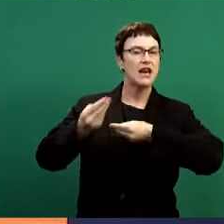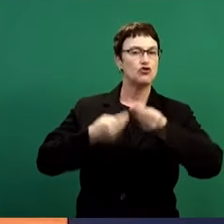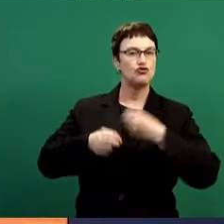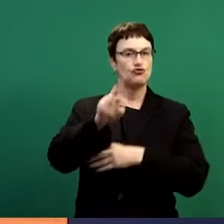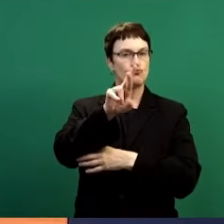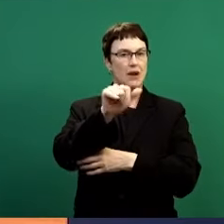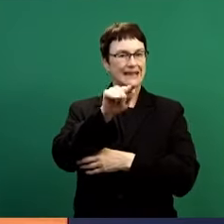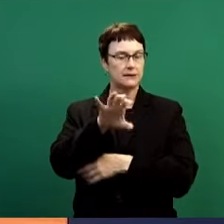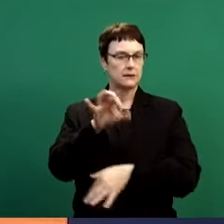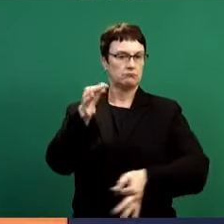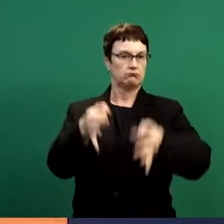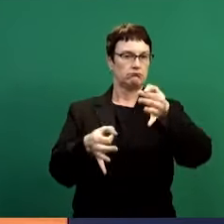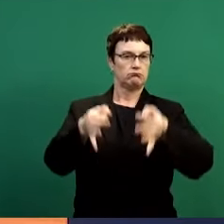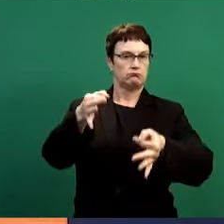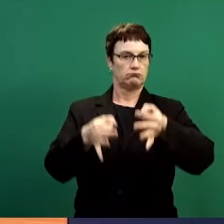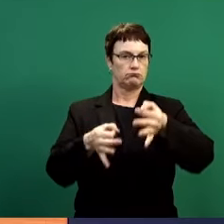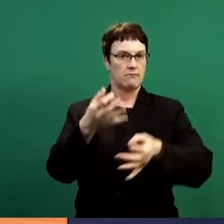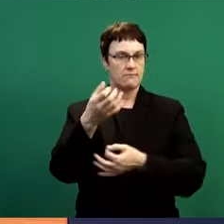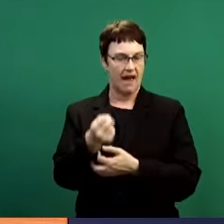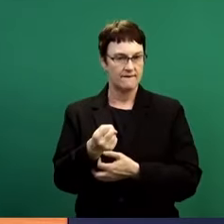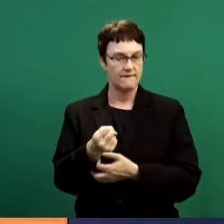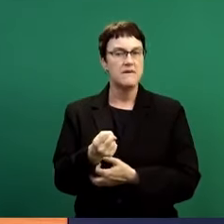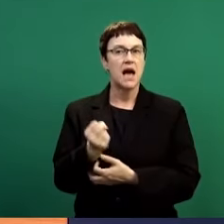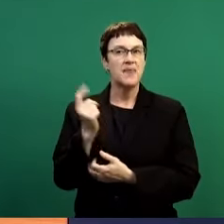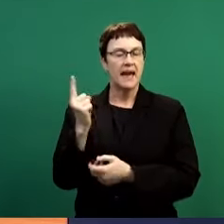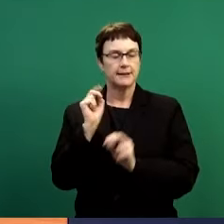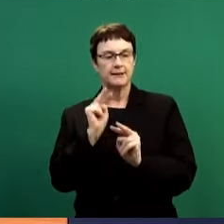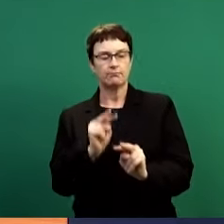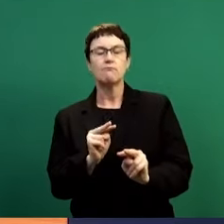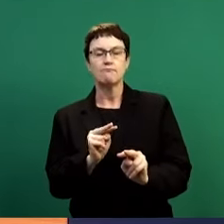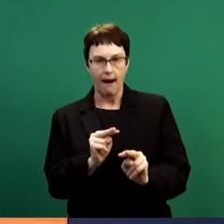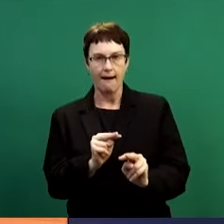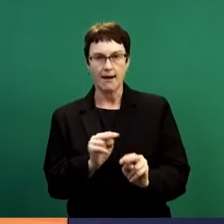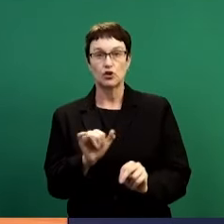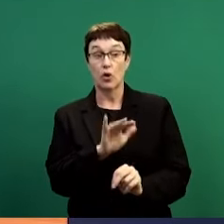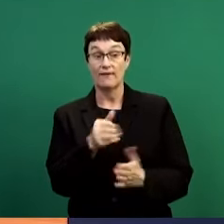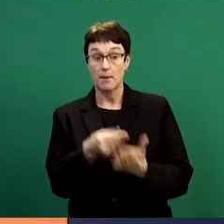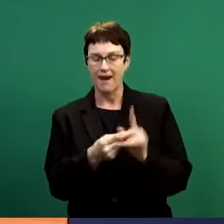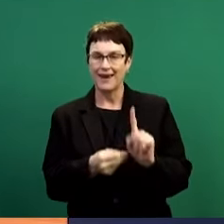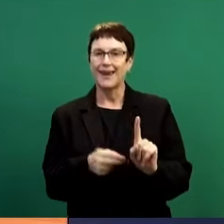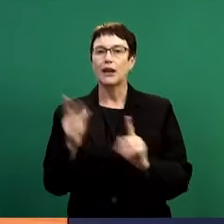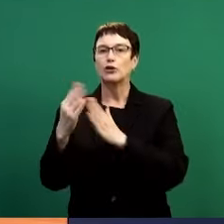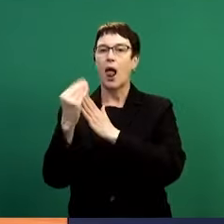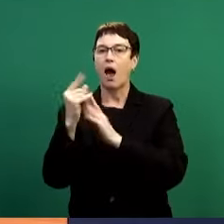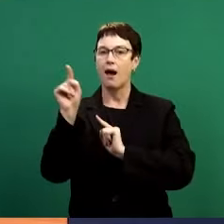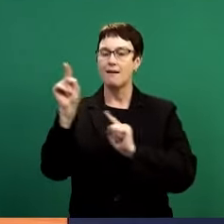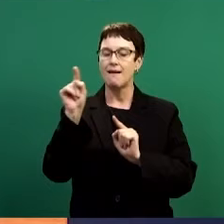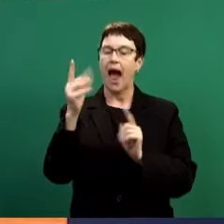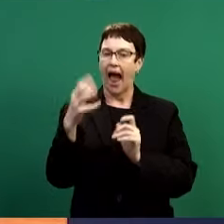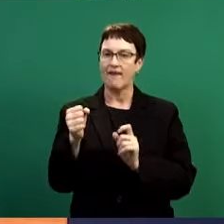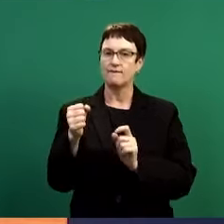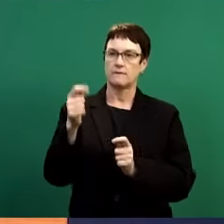a rent-dollar pair. And based on that, they are embarking on